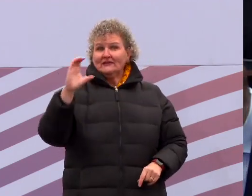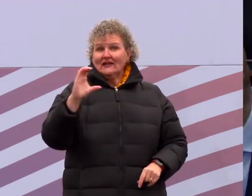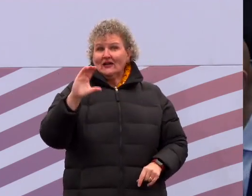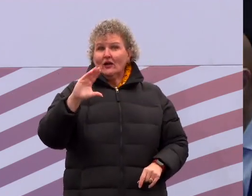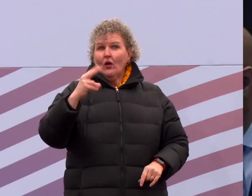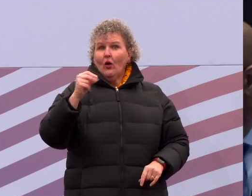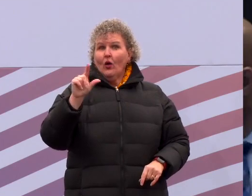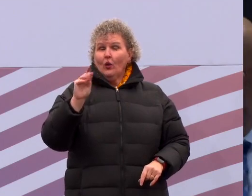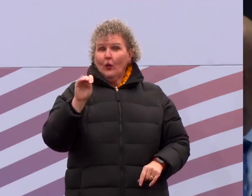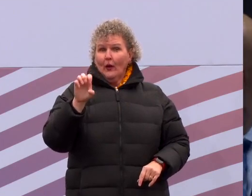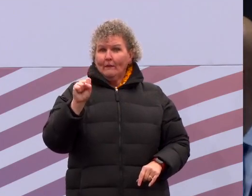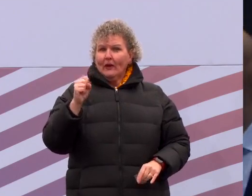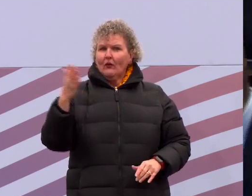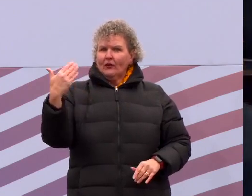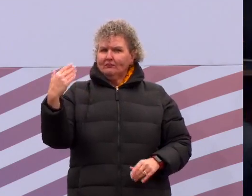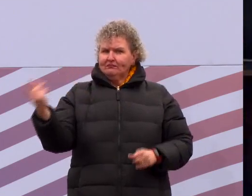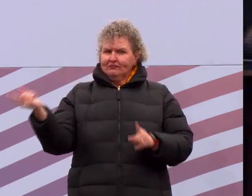benediction.